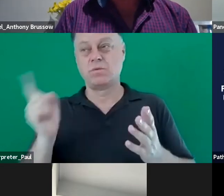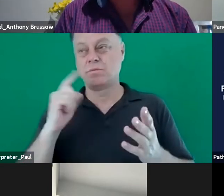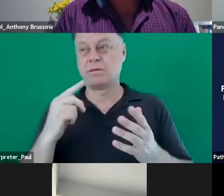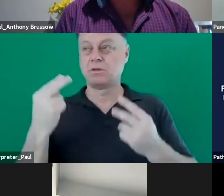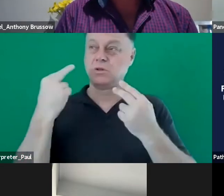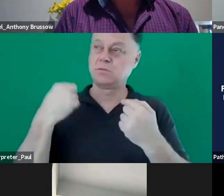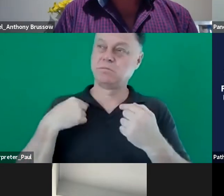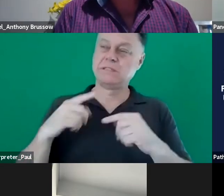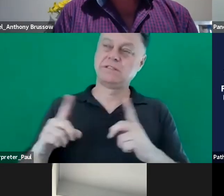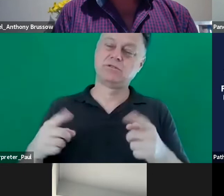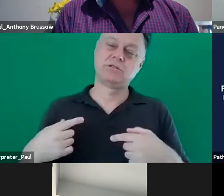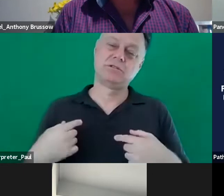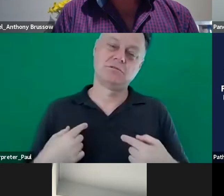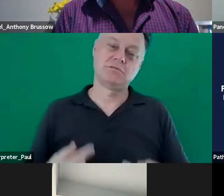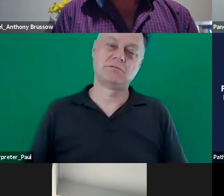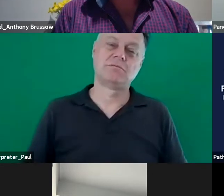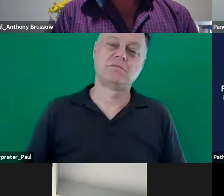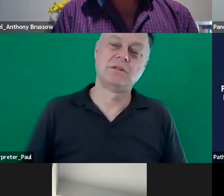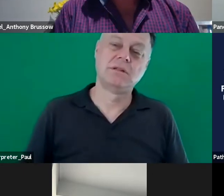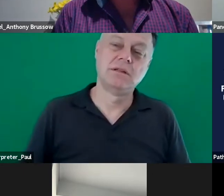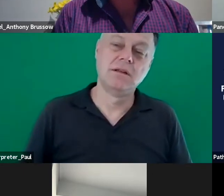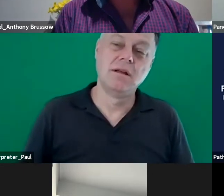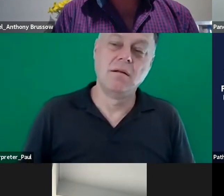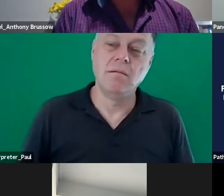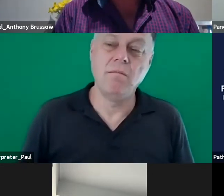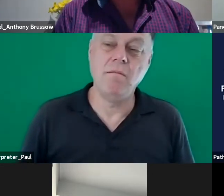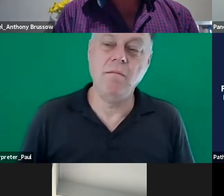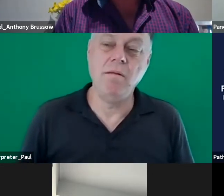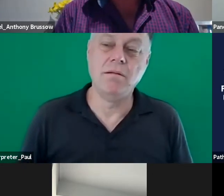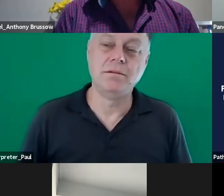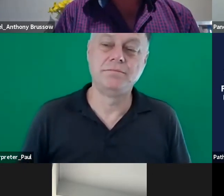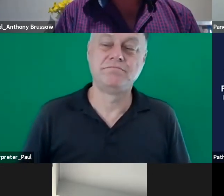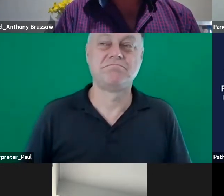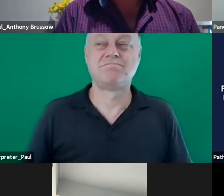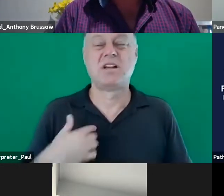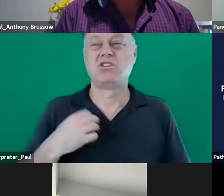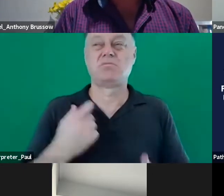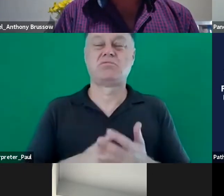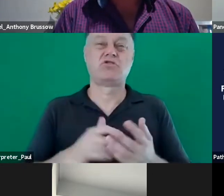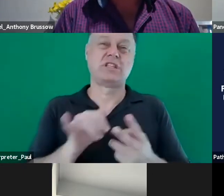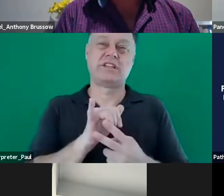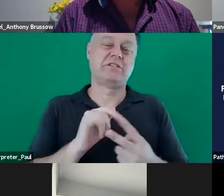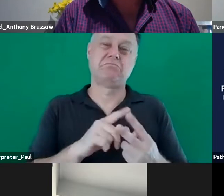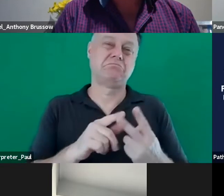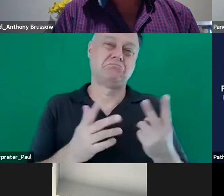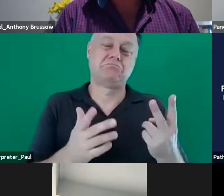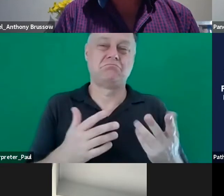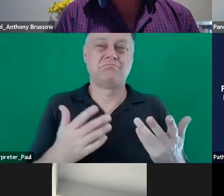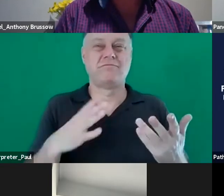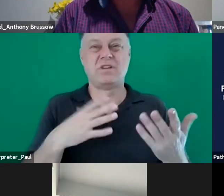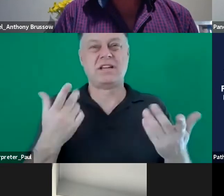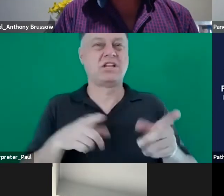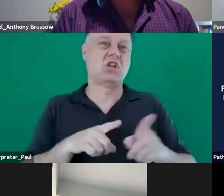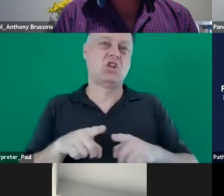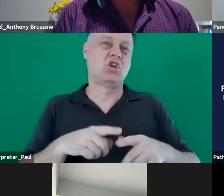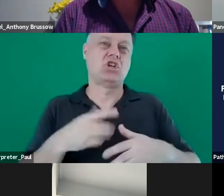you differently and but i don't really have a preference as long as it's a learning process